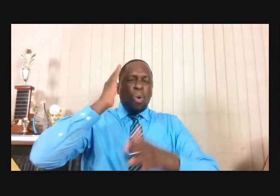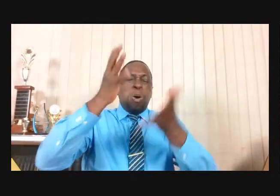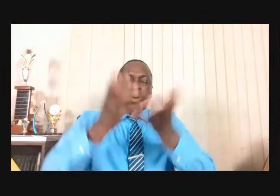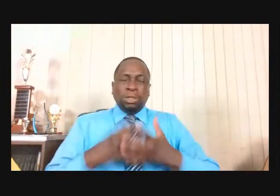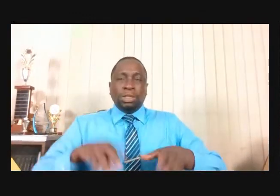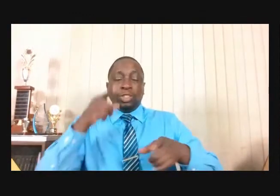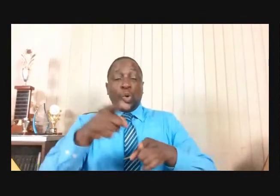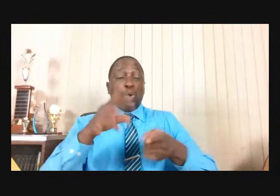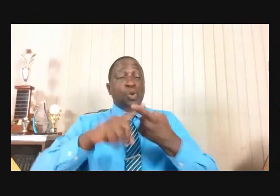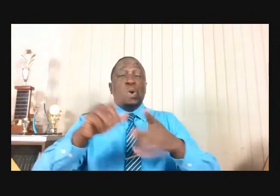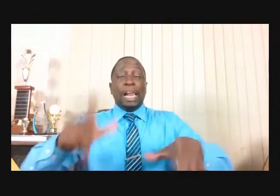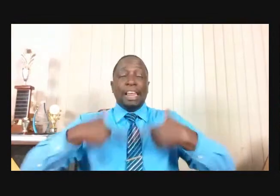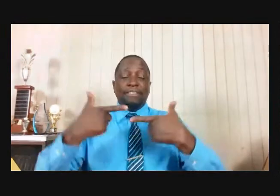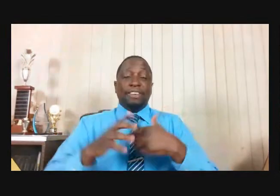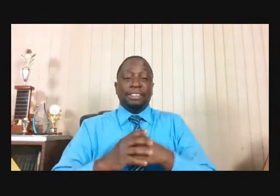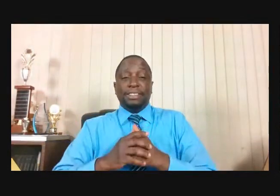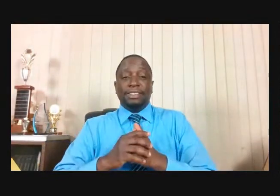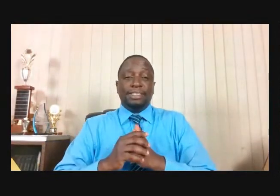live.